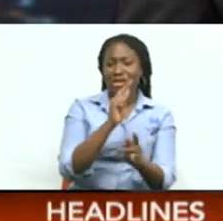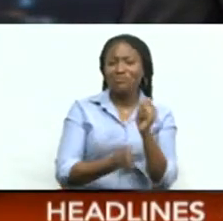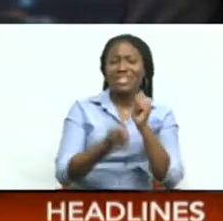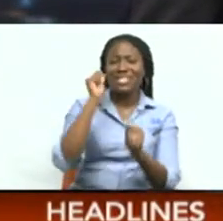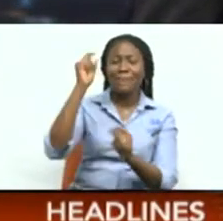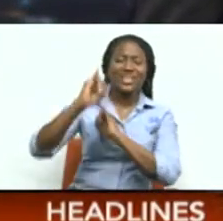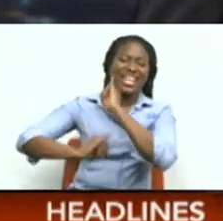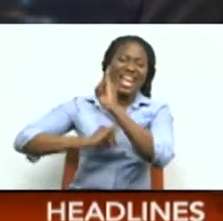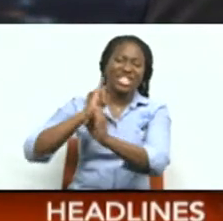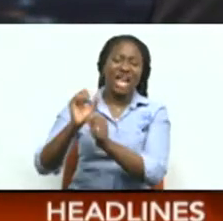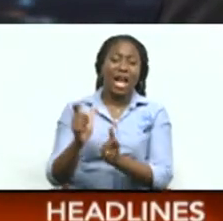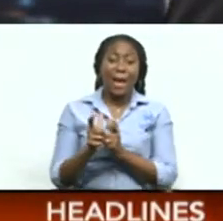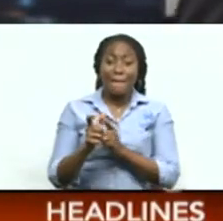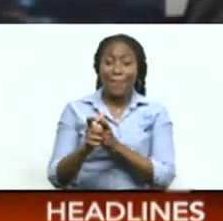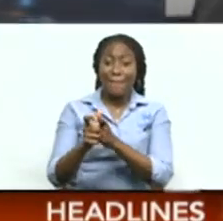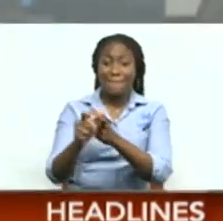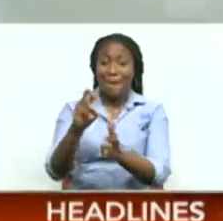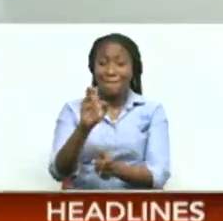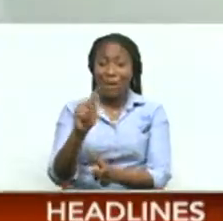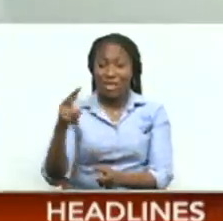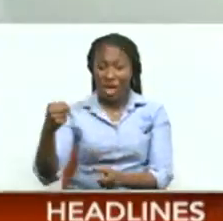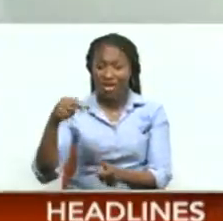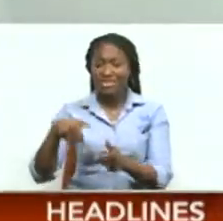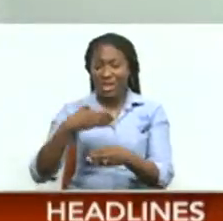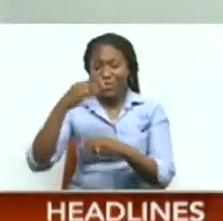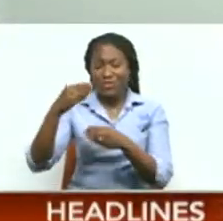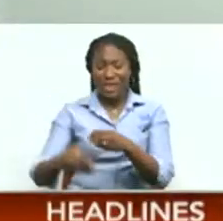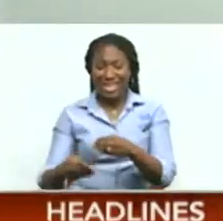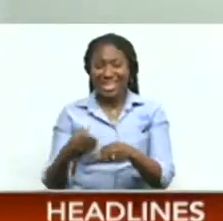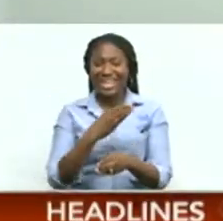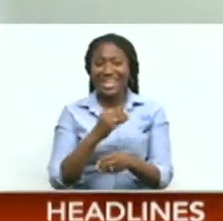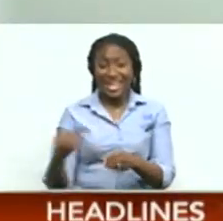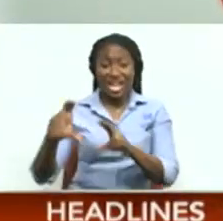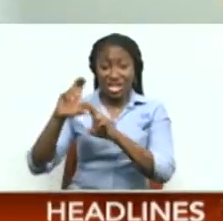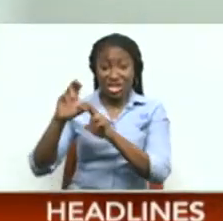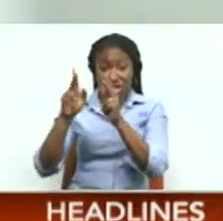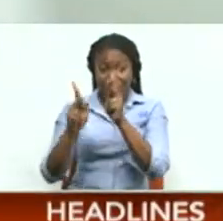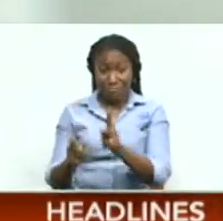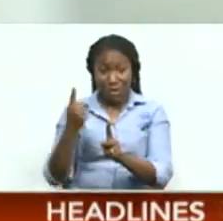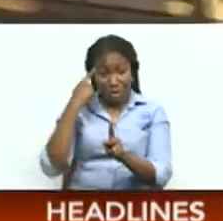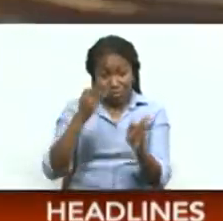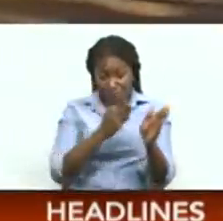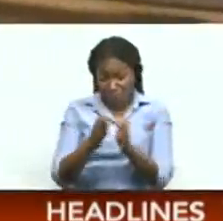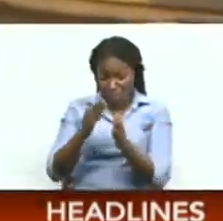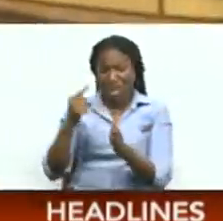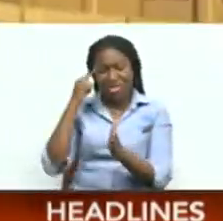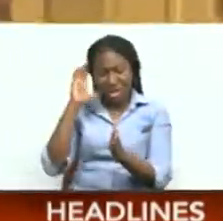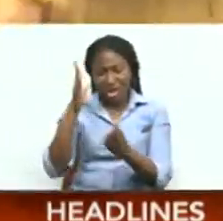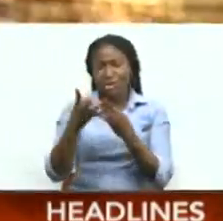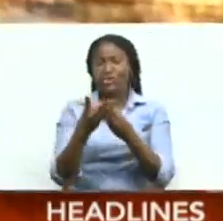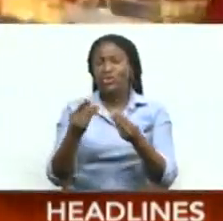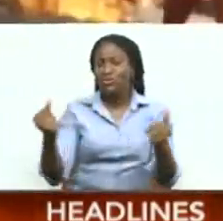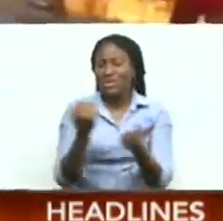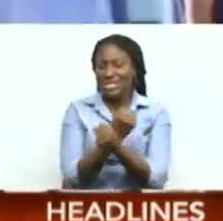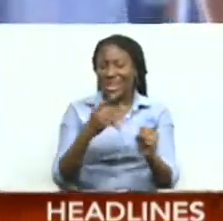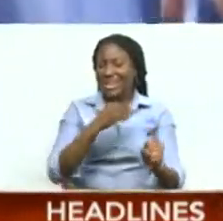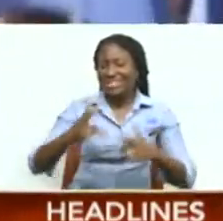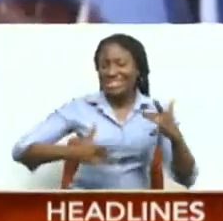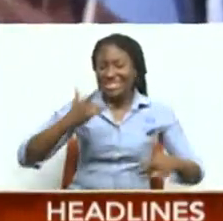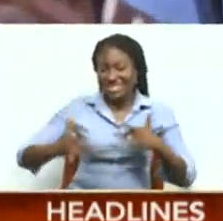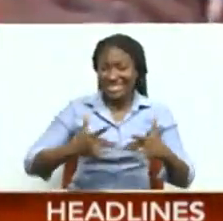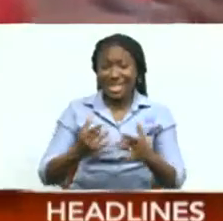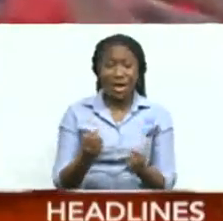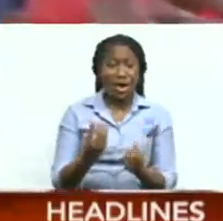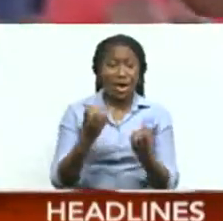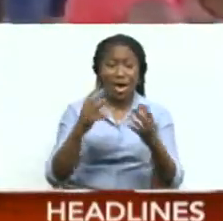International Marathon runs off this weekend as well And race chairman Diane Henderson expects a smooth, safe and exciting event Hundreds